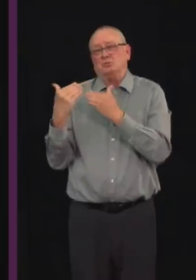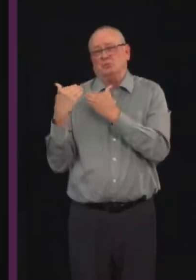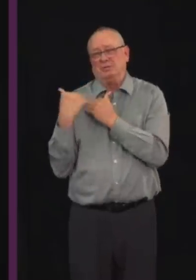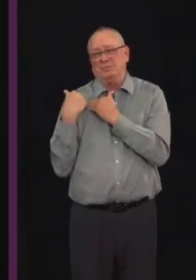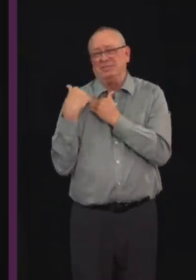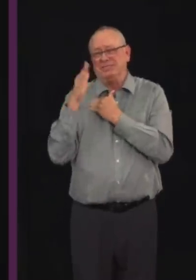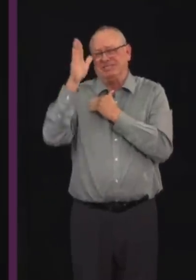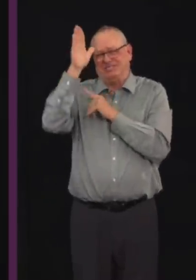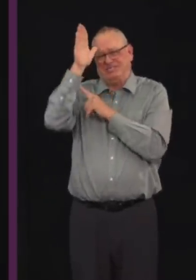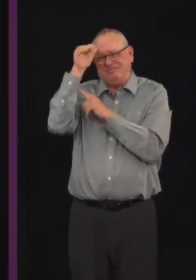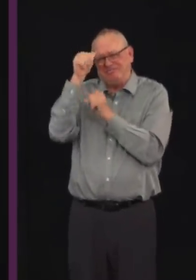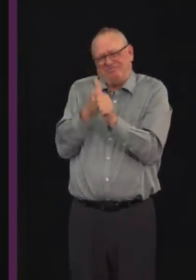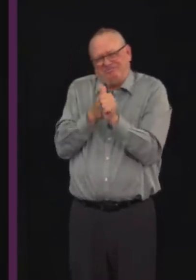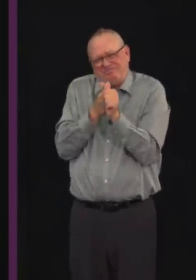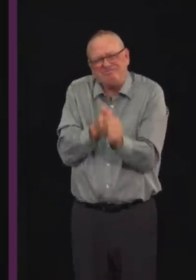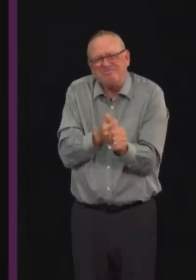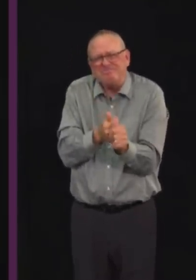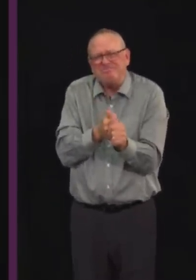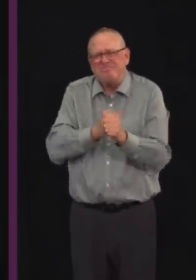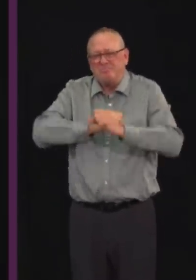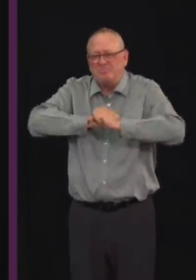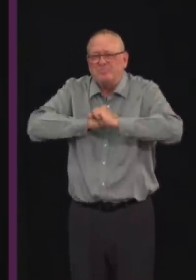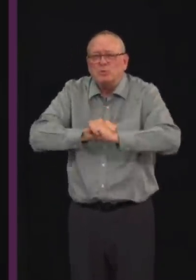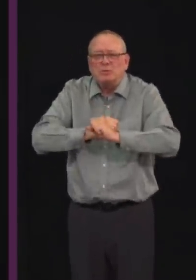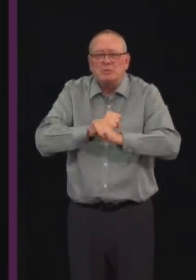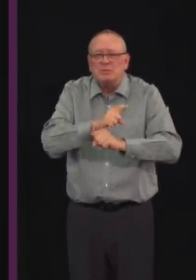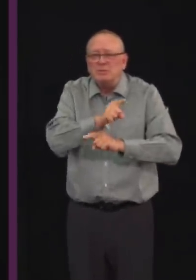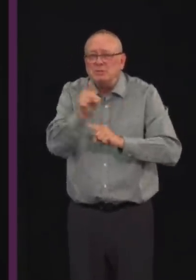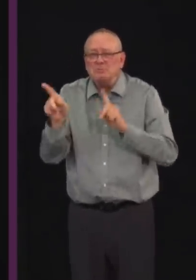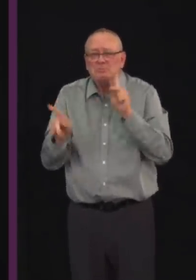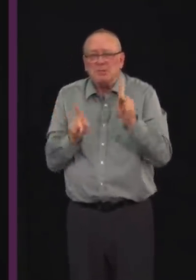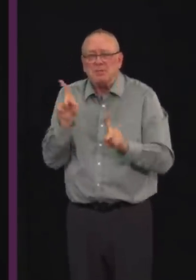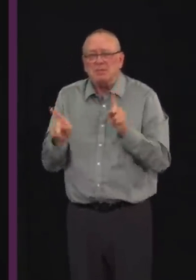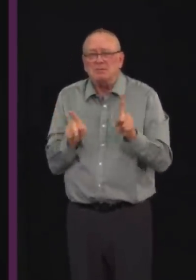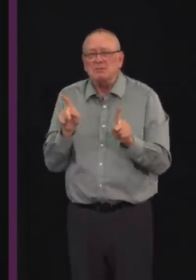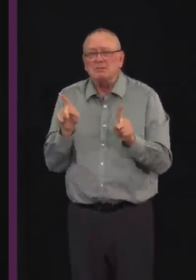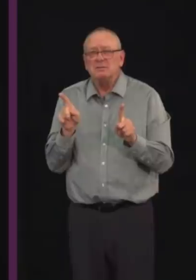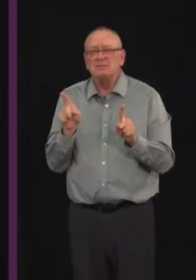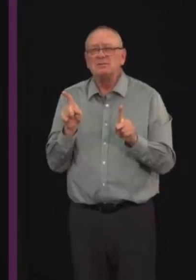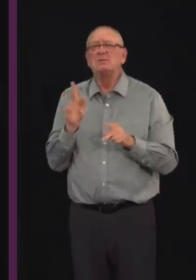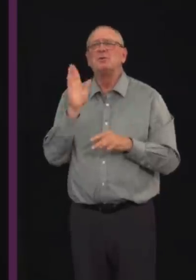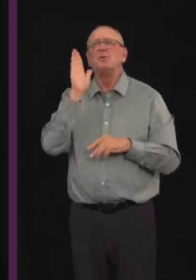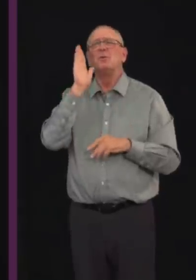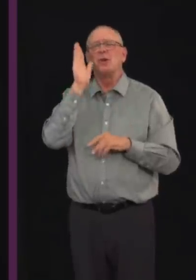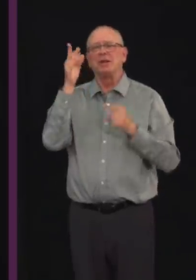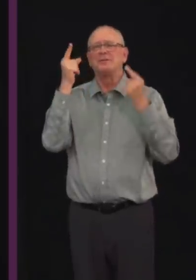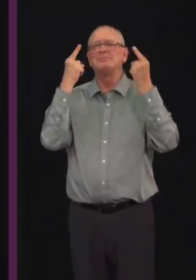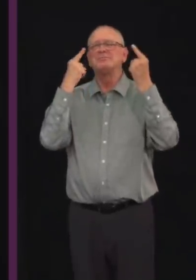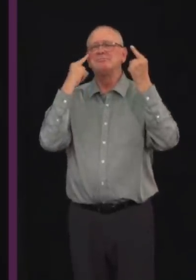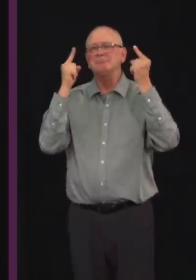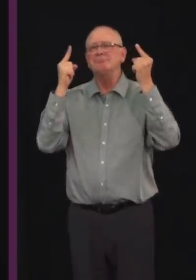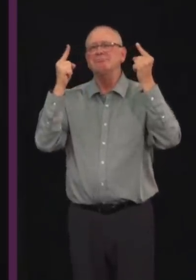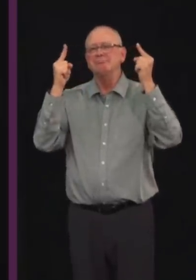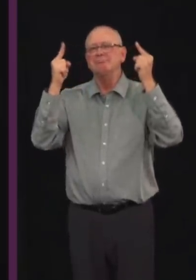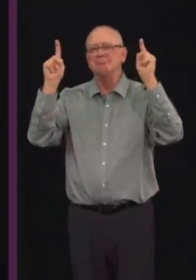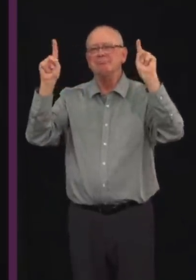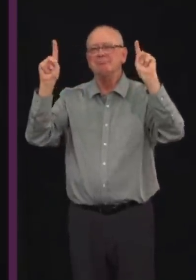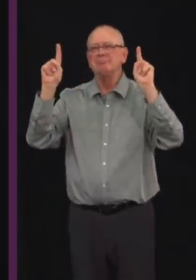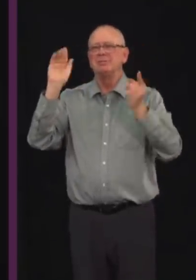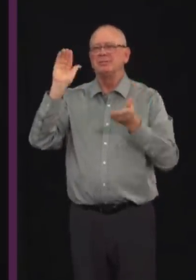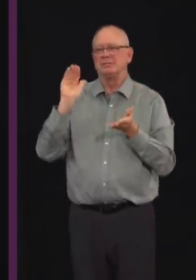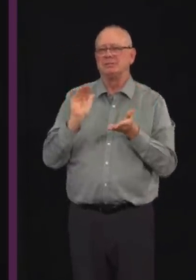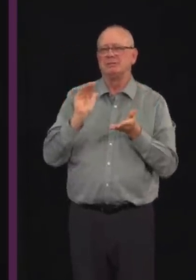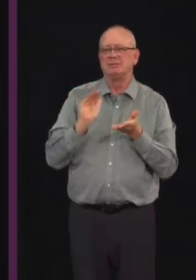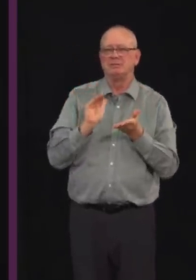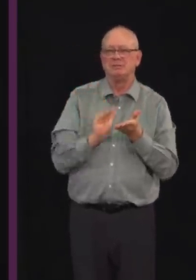protecting the most vulnerable, we'll be able to continue lifting restrictions and expanding opportunities throughout the relaunch. As I've said